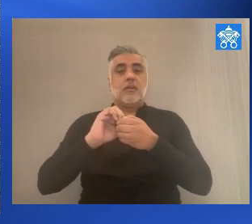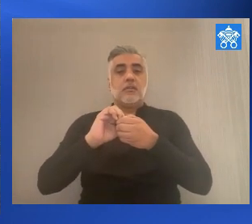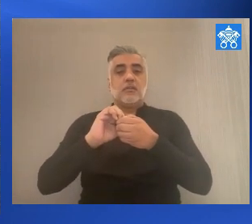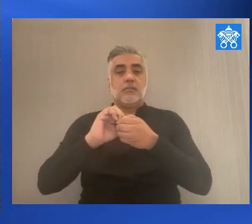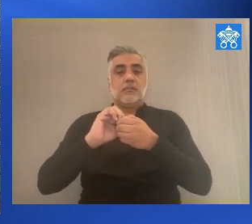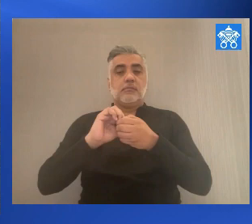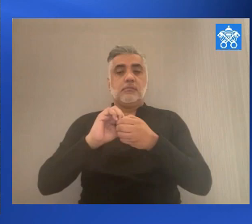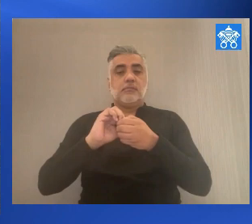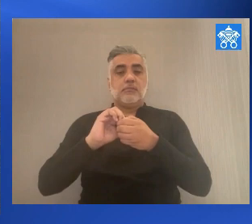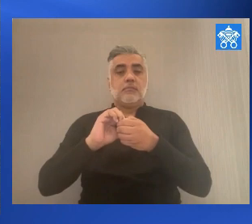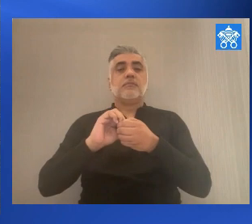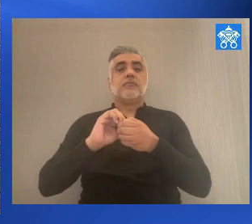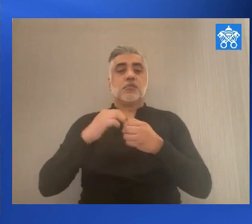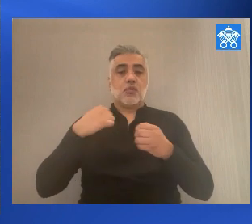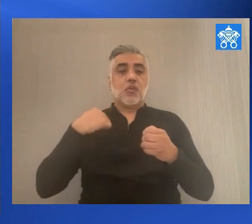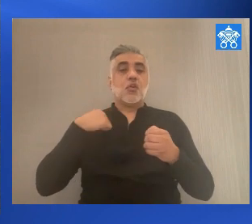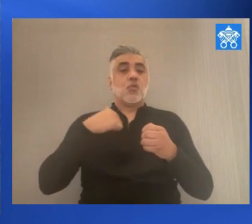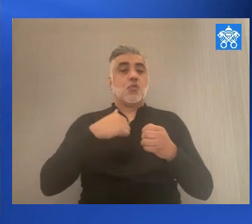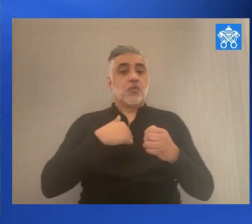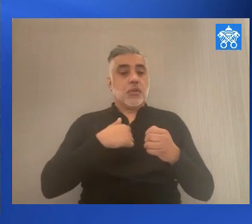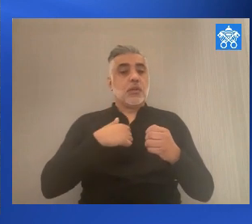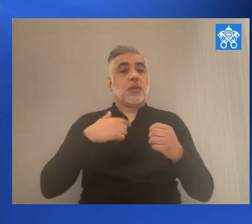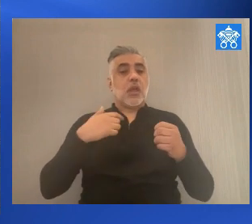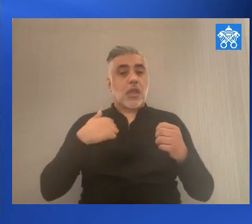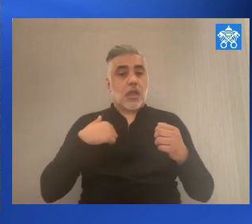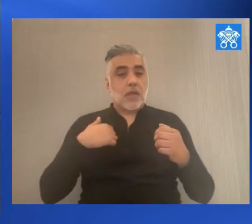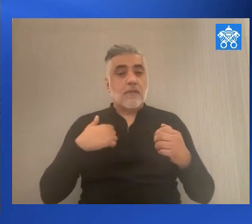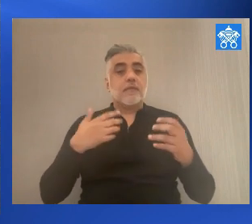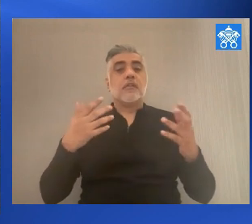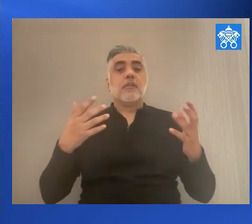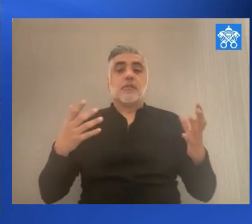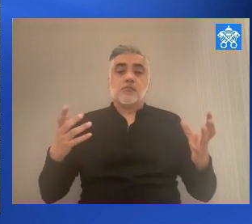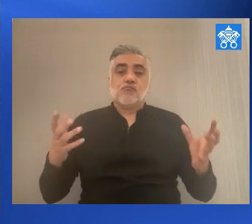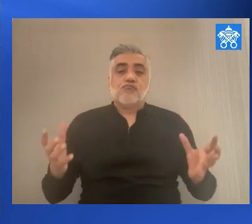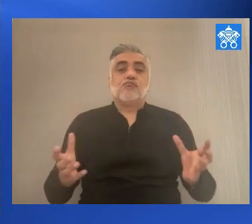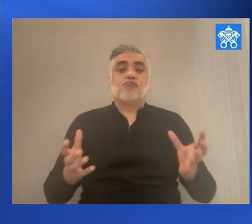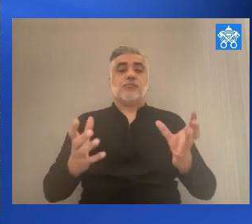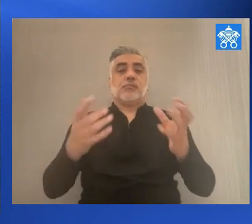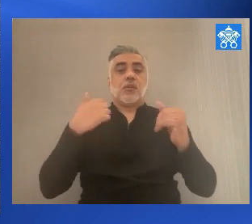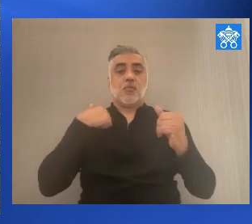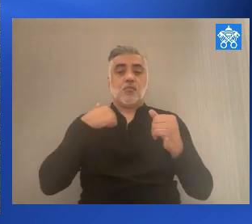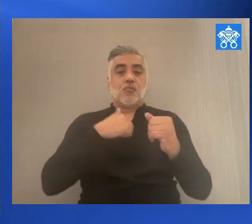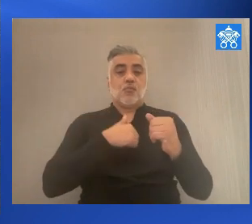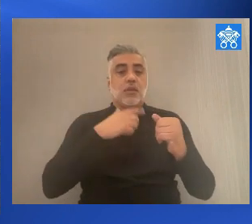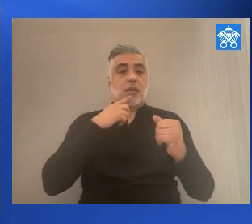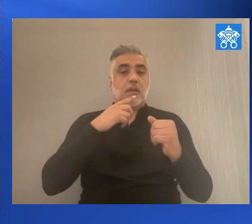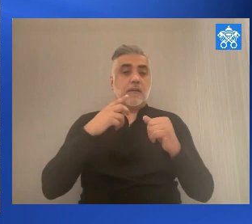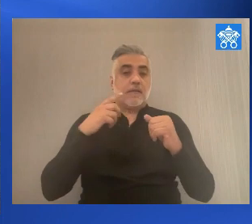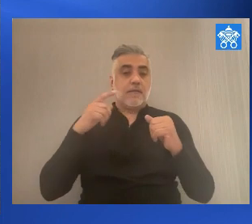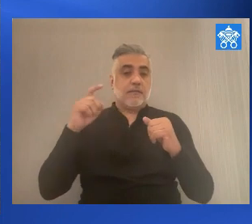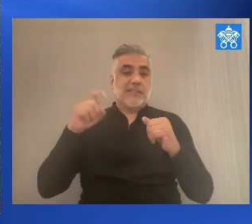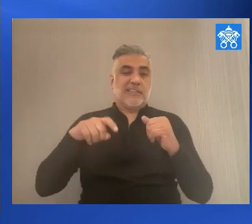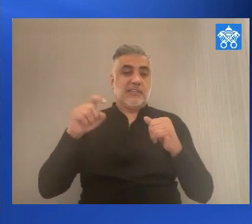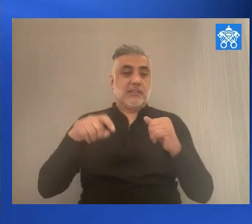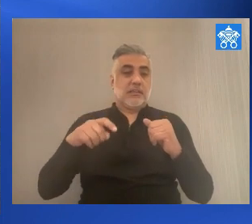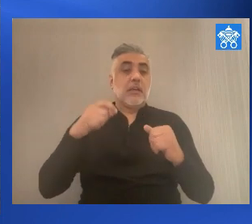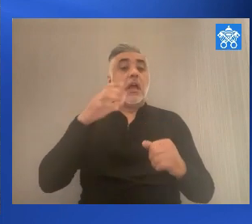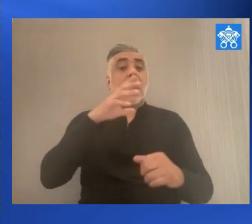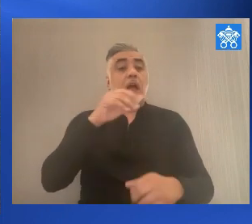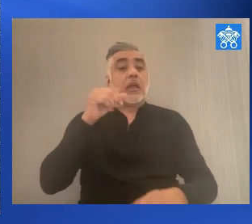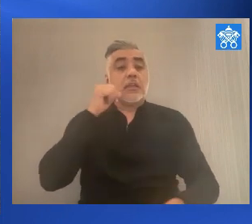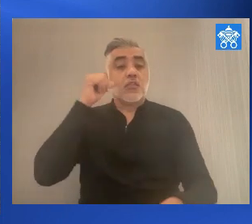generations. It is an embracing of reconciliation for which we have need. Yesterday